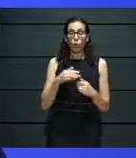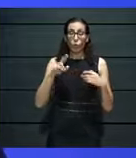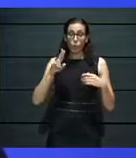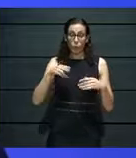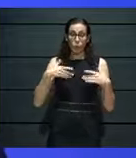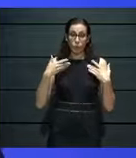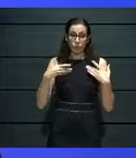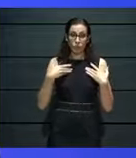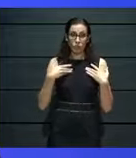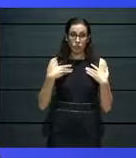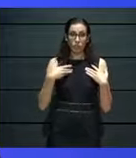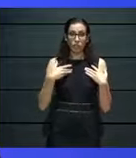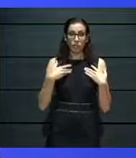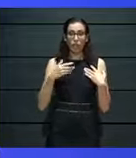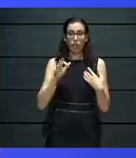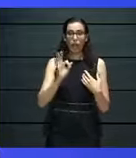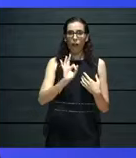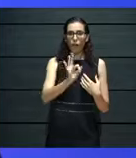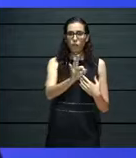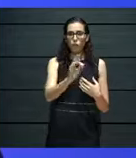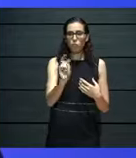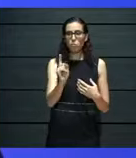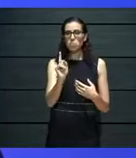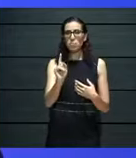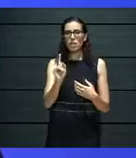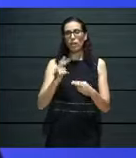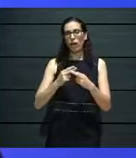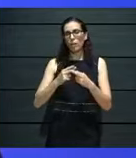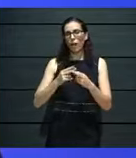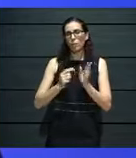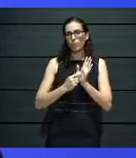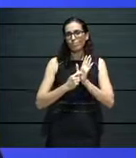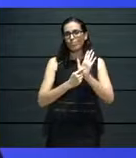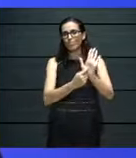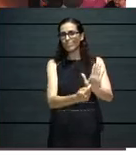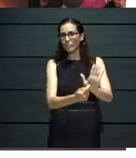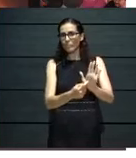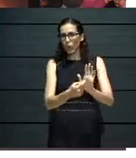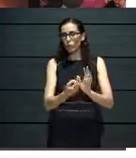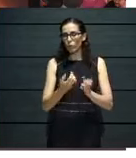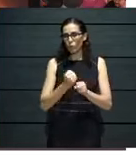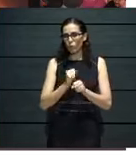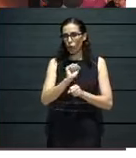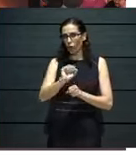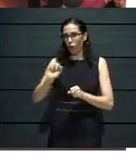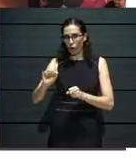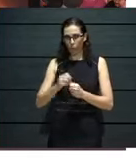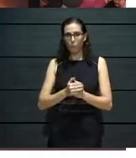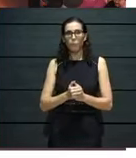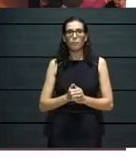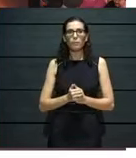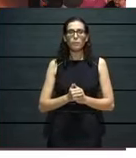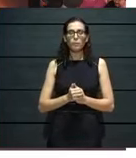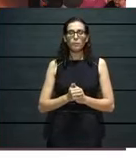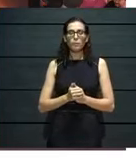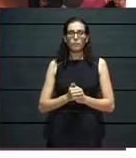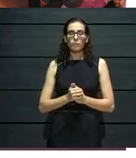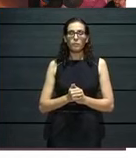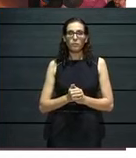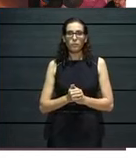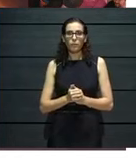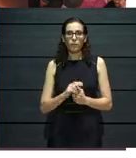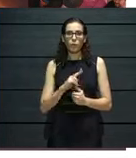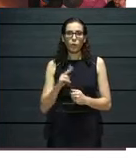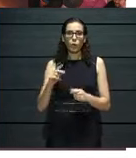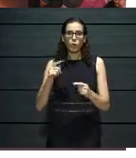future performers, too. And this year, basically, we are kicking